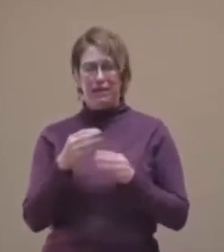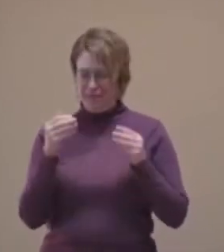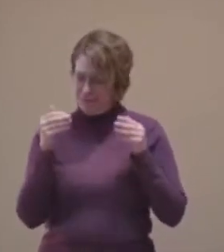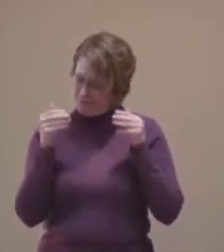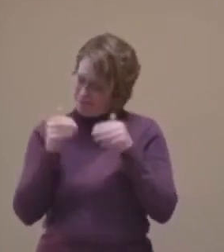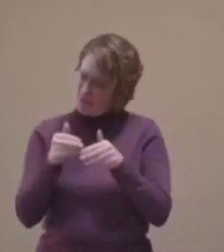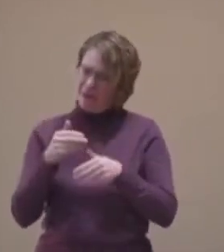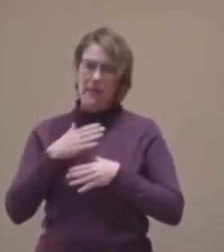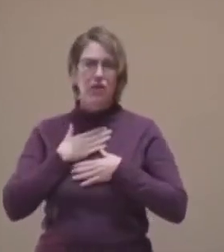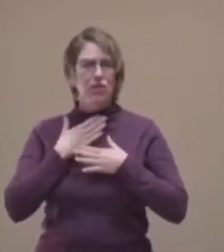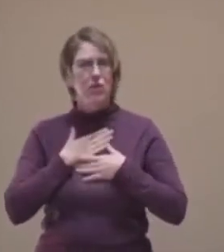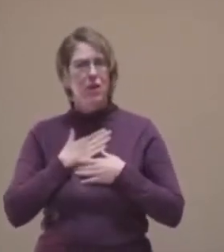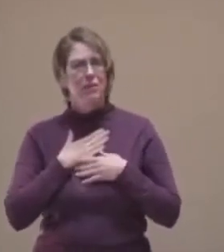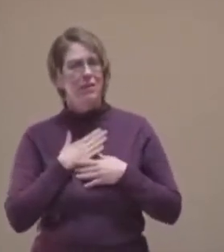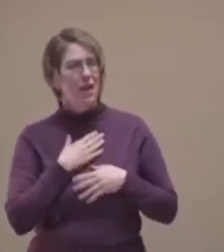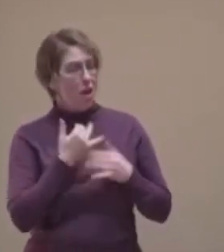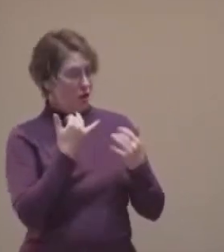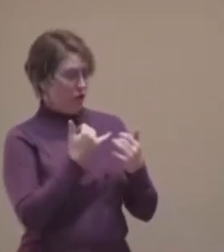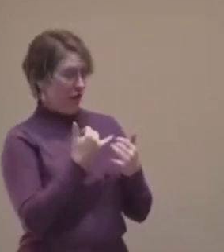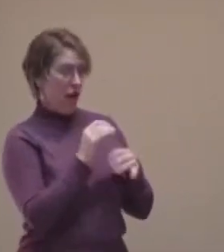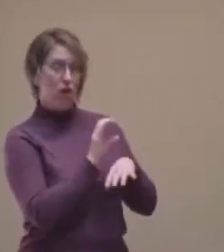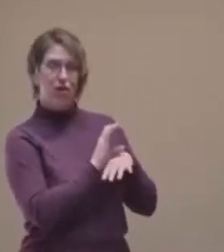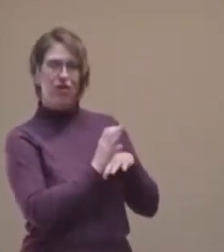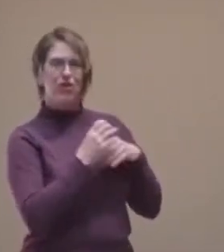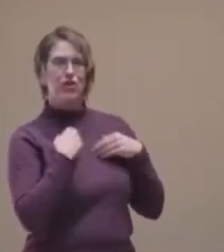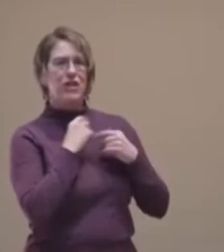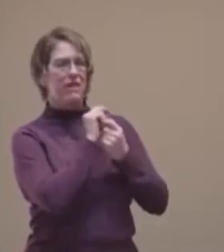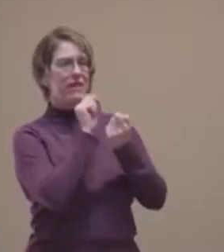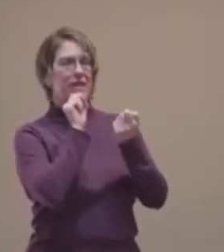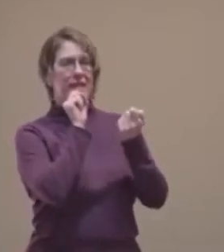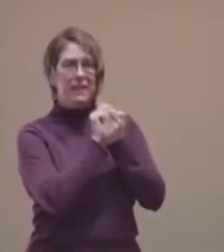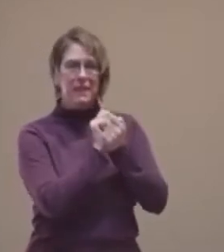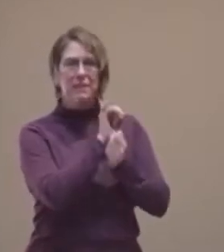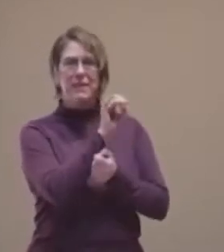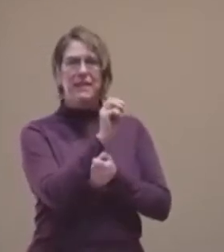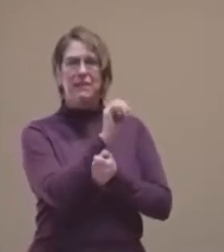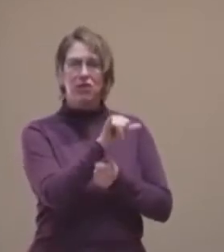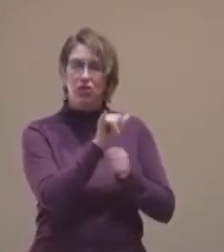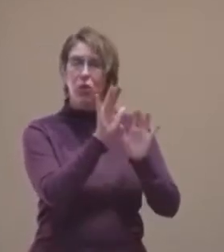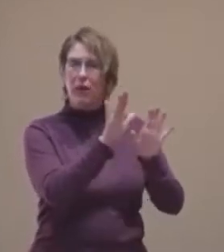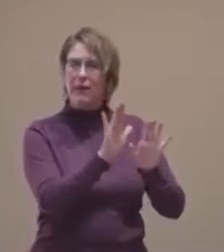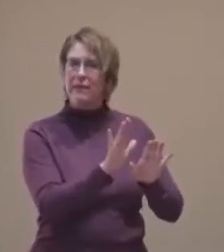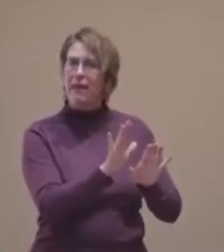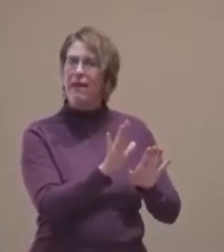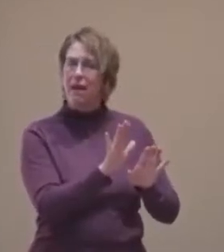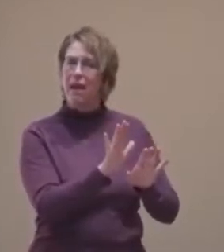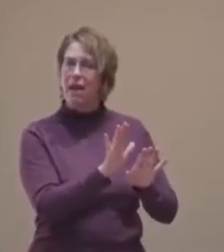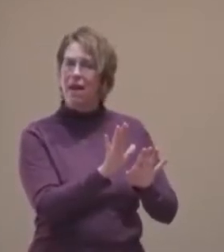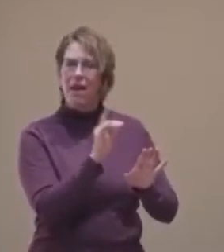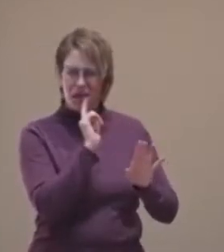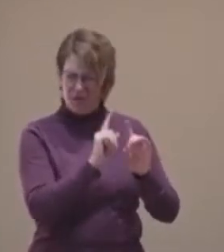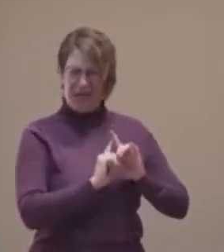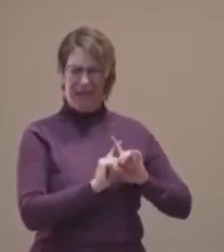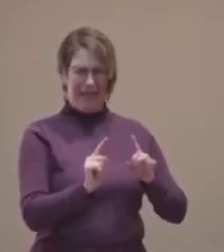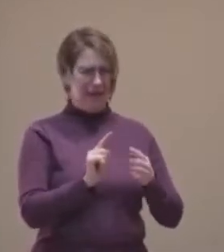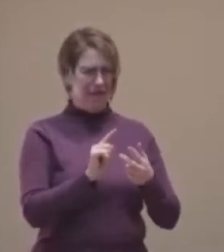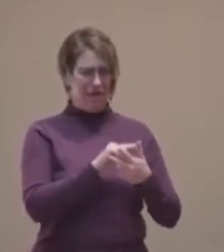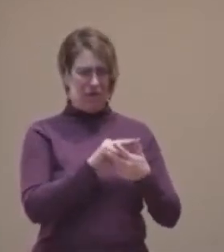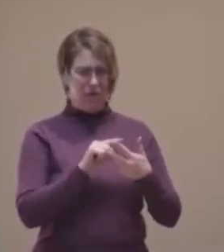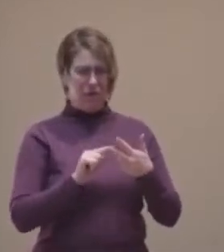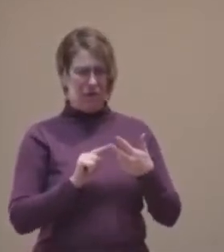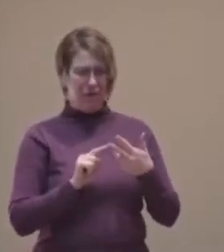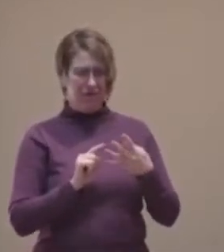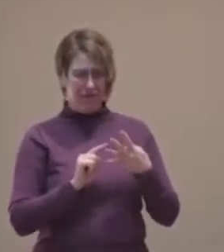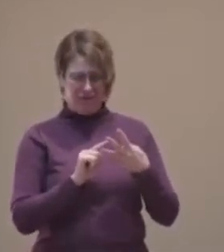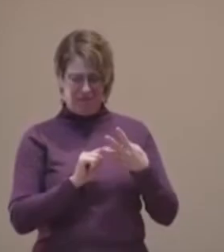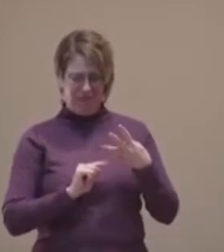Joy Sunday that sticks out from the others in some ways can serve another important